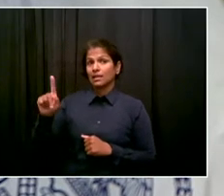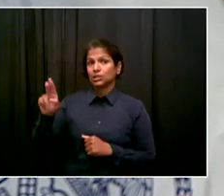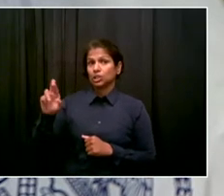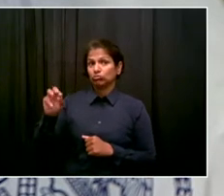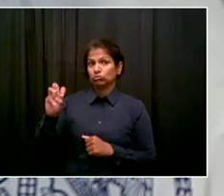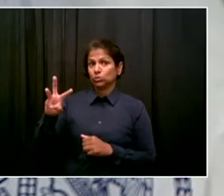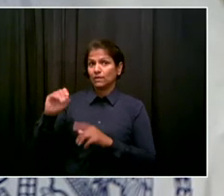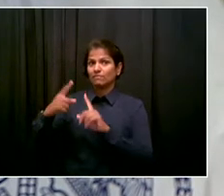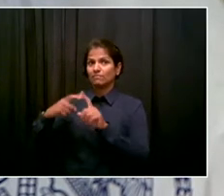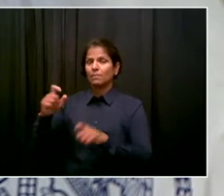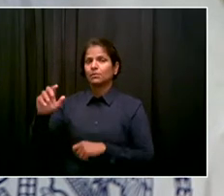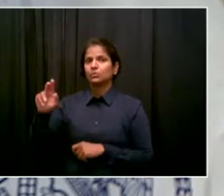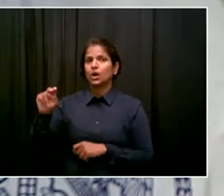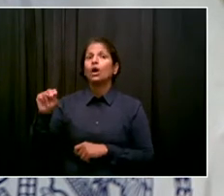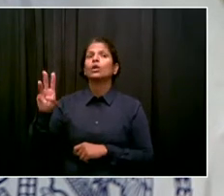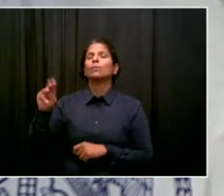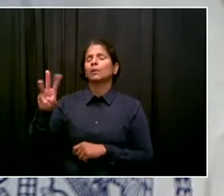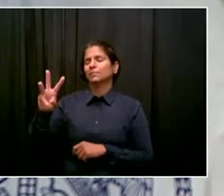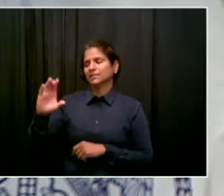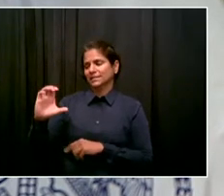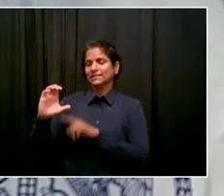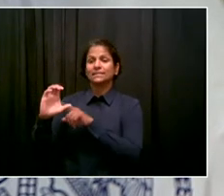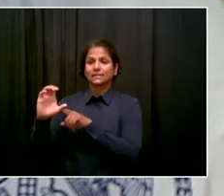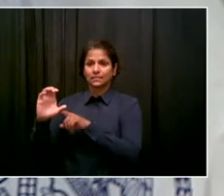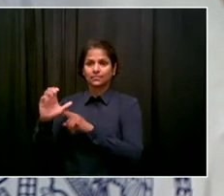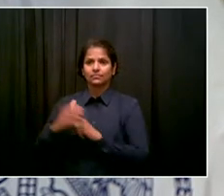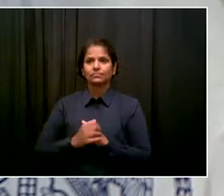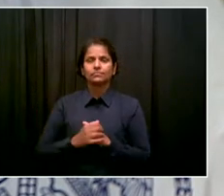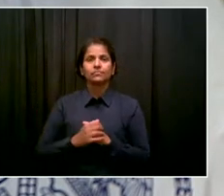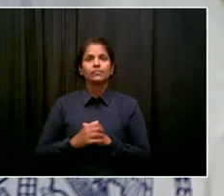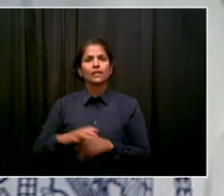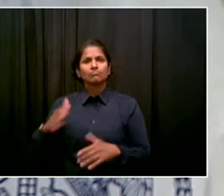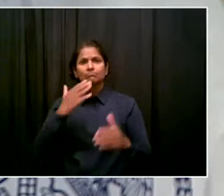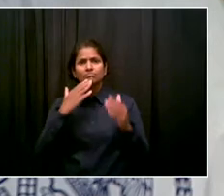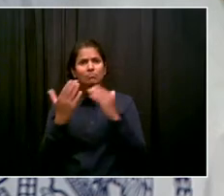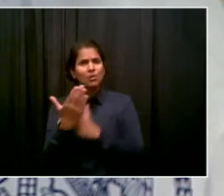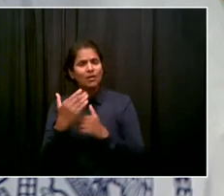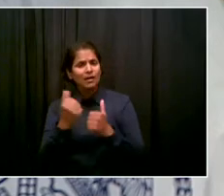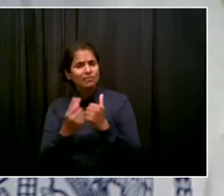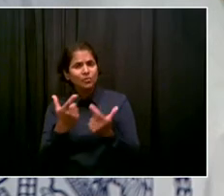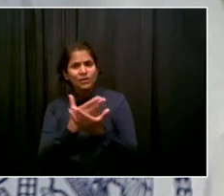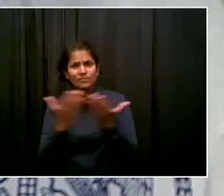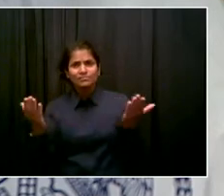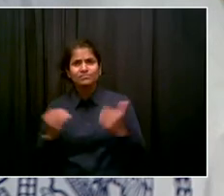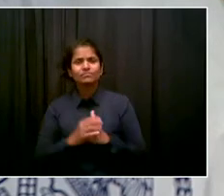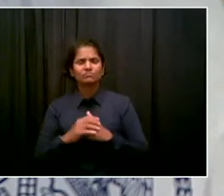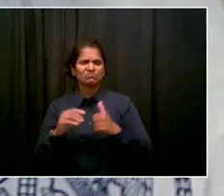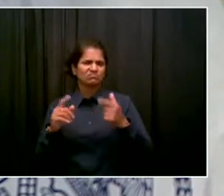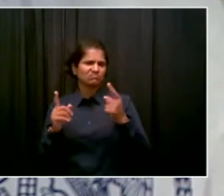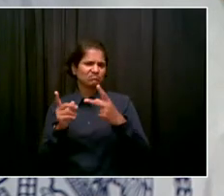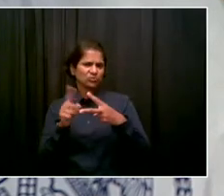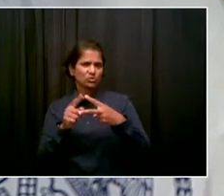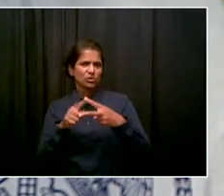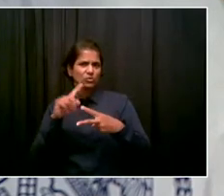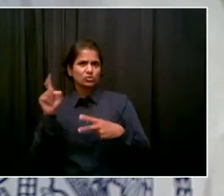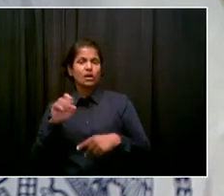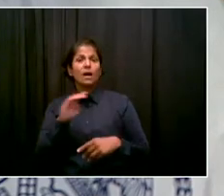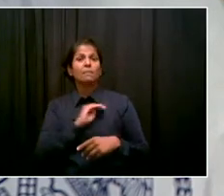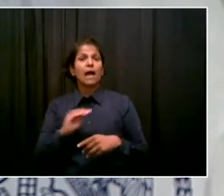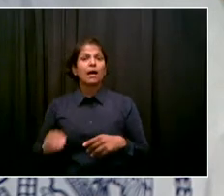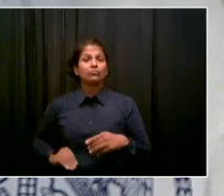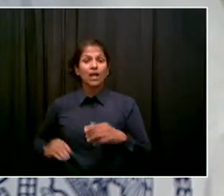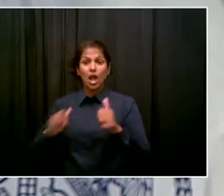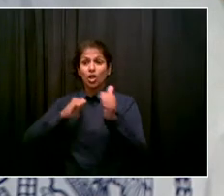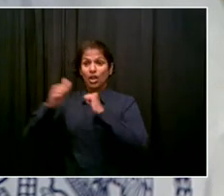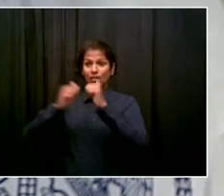Good morning, Mr. Mayor and everyone on the call. First question is about the mayor's race. Mayor, you have described it as very early